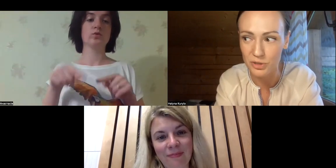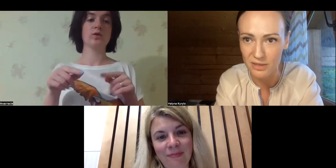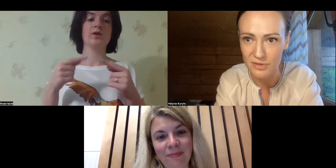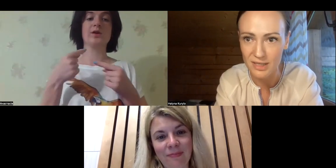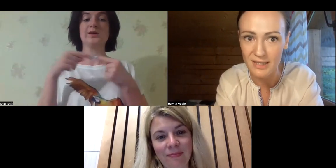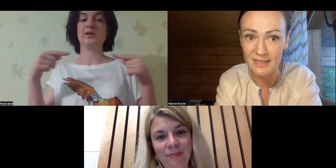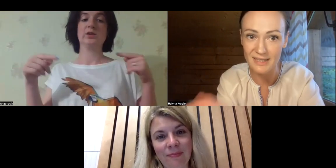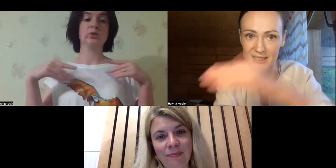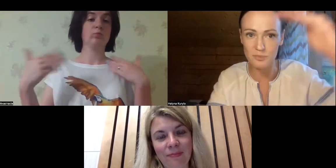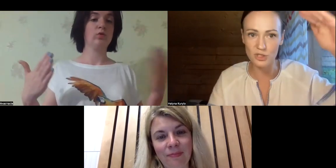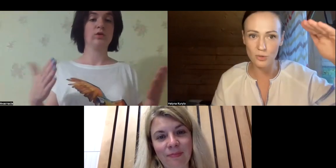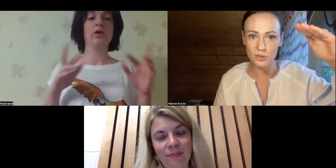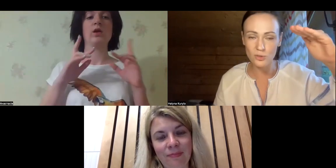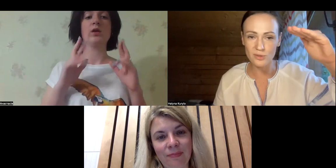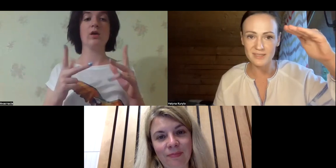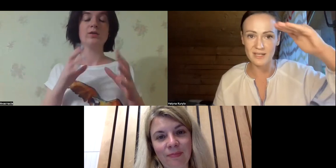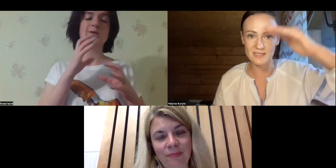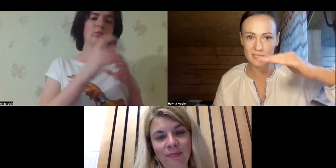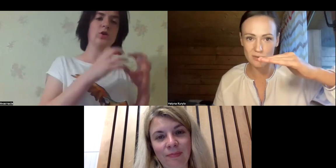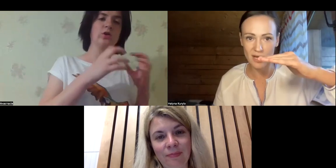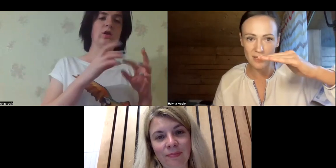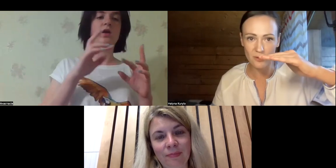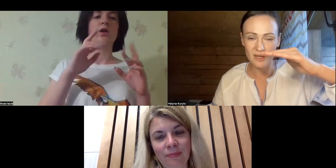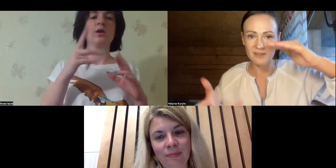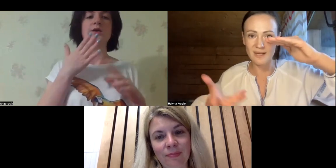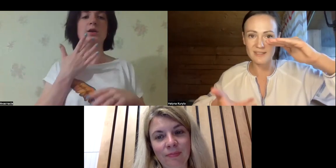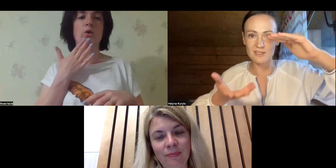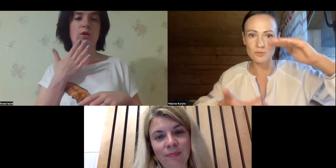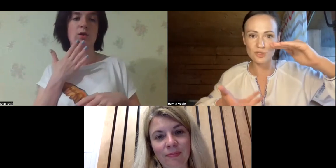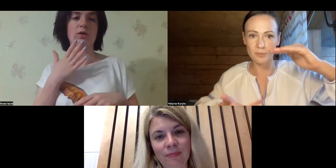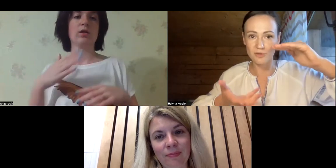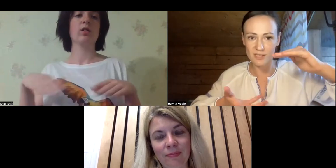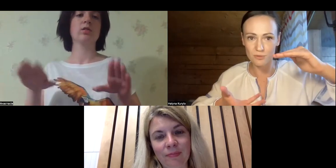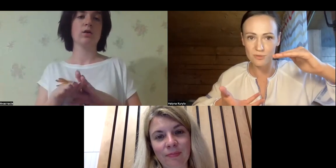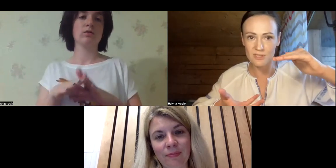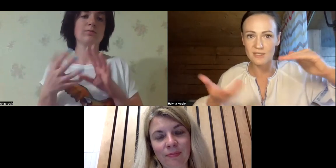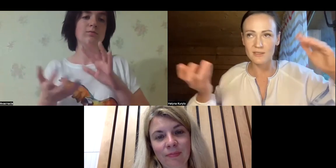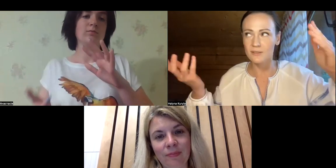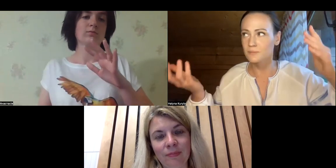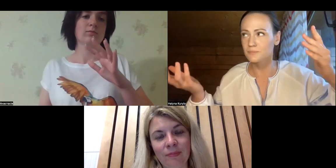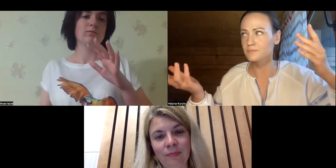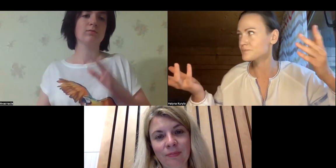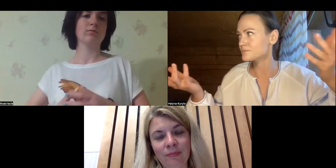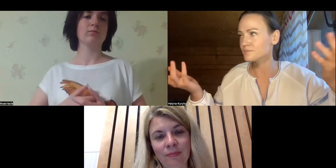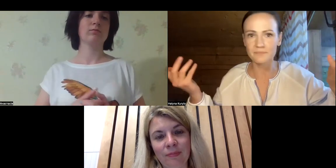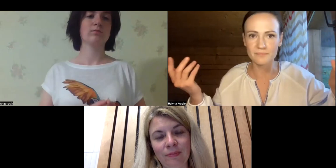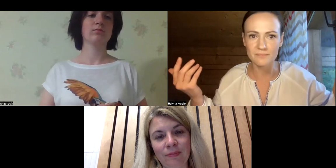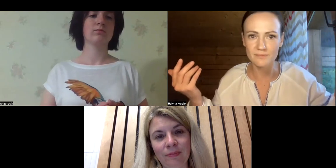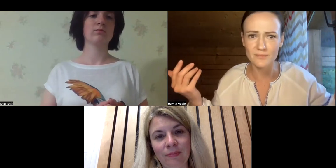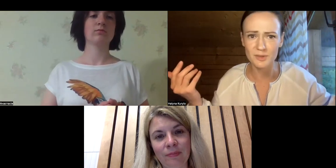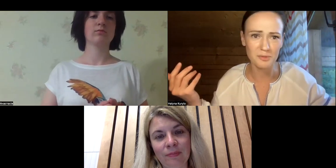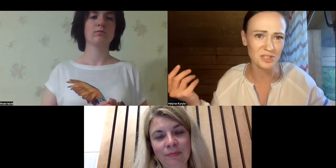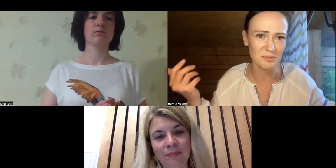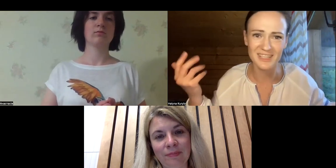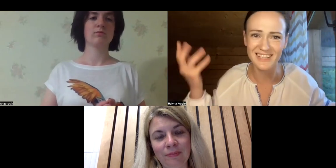And on the basis of this, then taking different sides, international, national and grassroots as